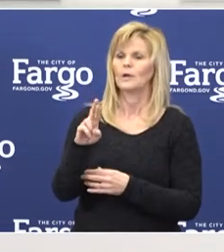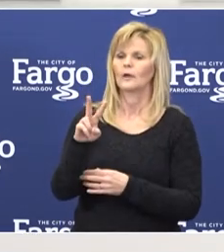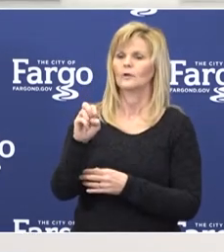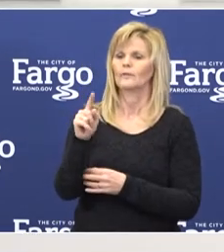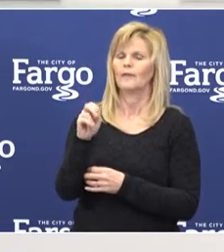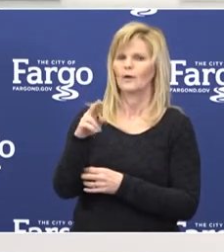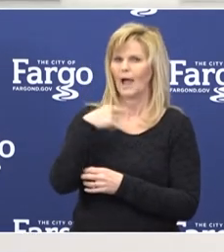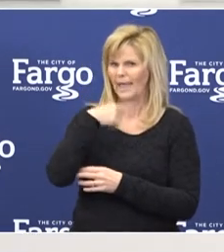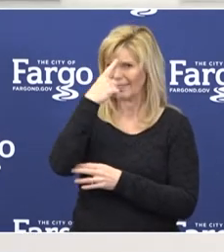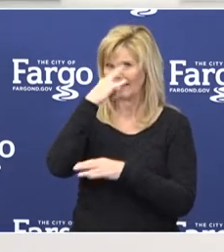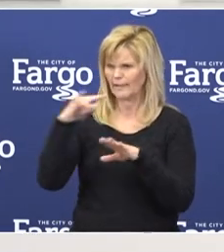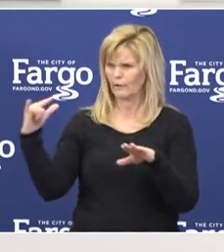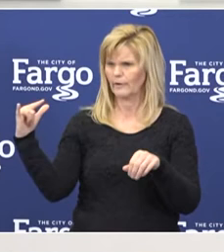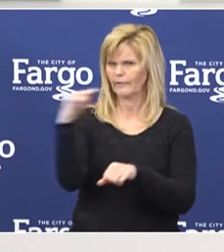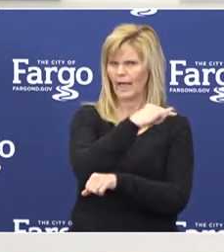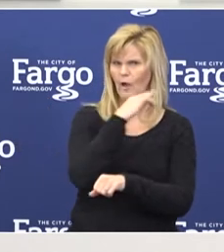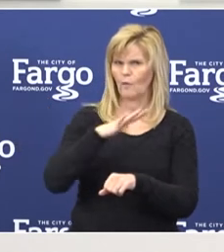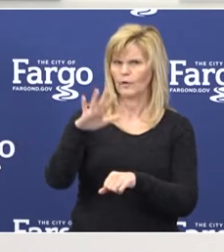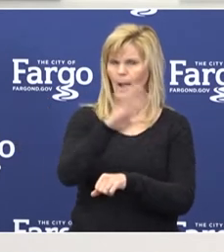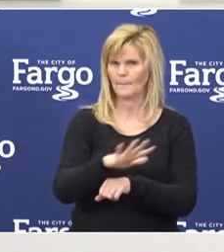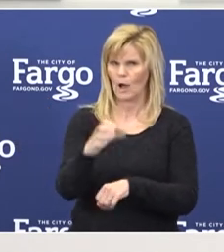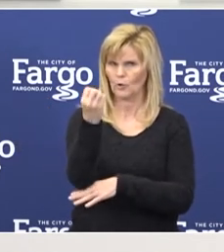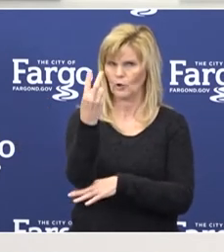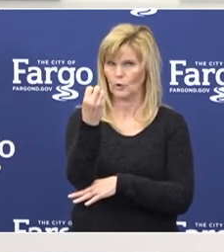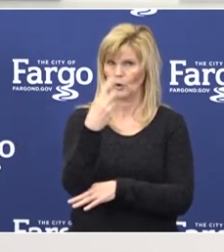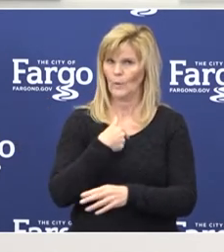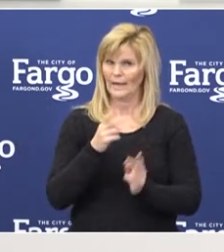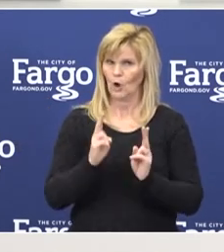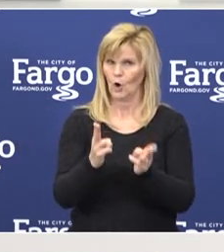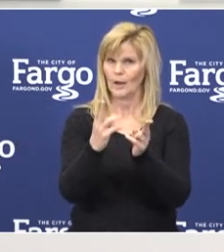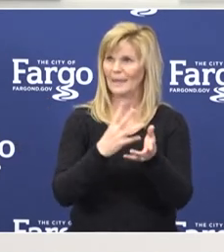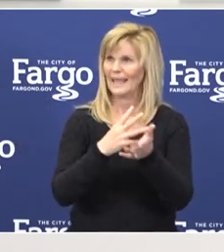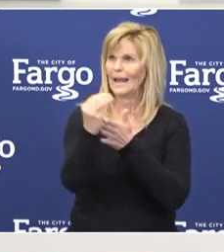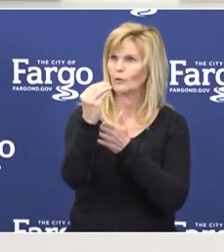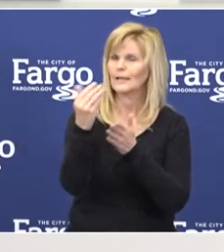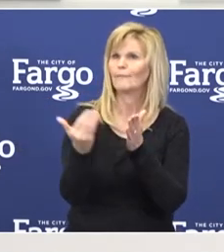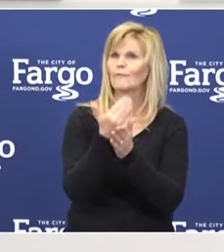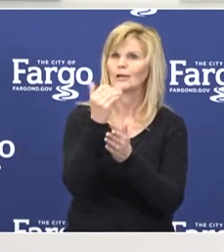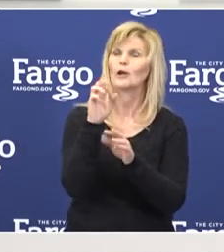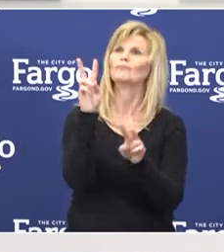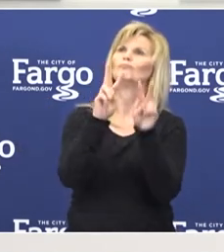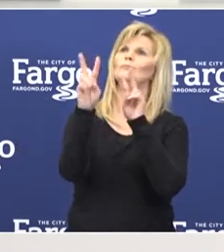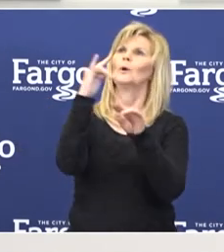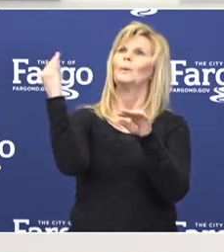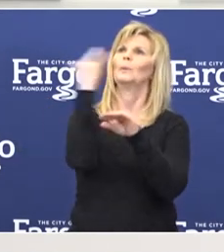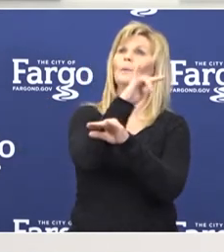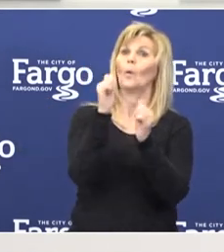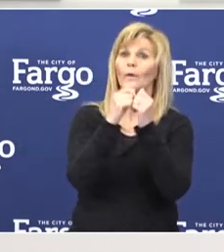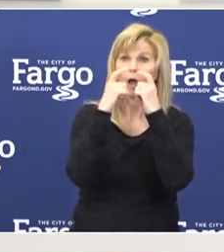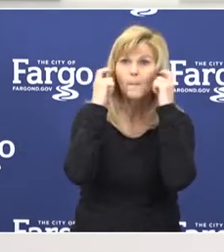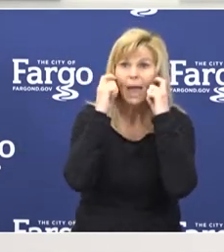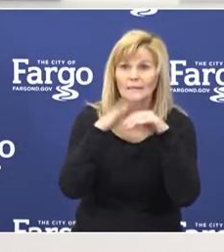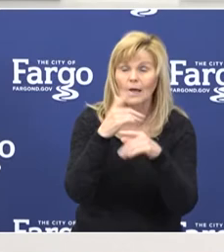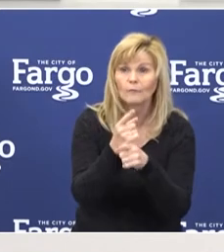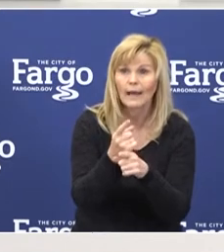flyover is about noon today, isn't it? So we just have to get outside and get some fresh air and watch it go over with our masks on, right?